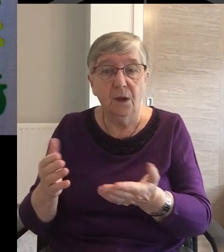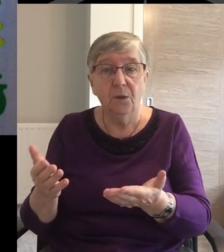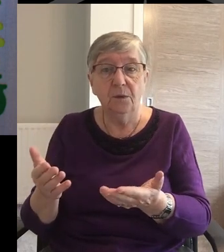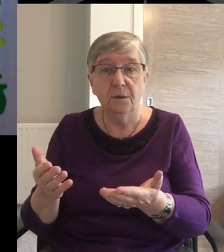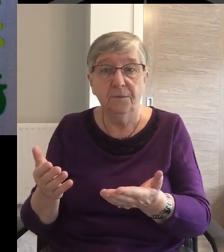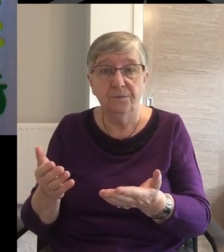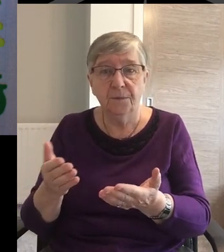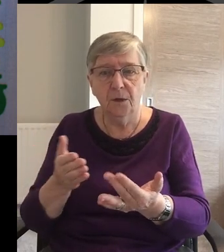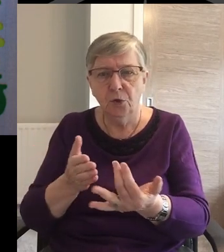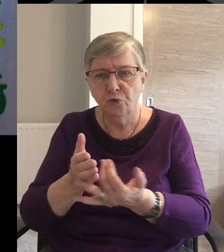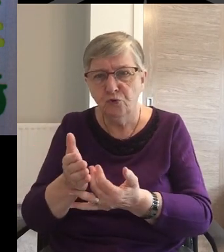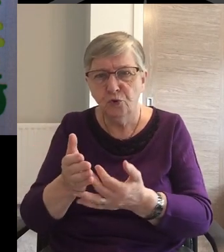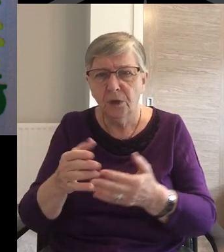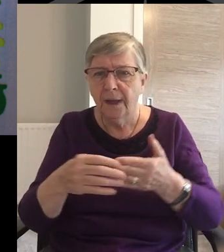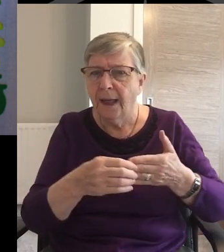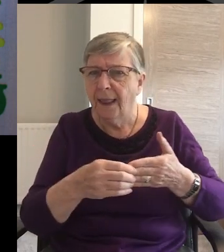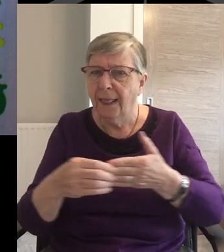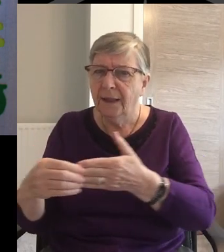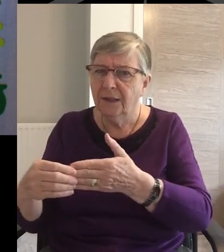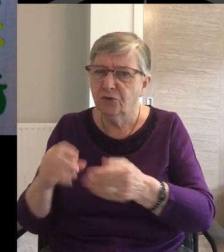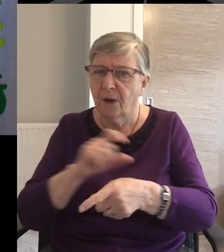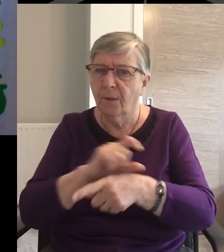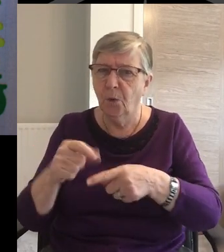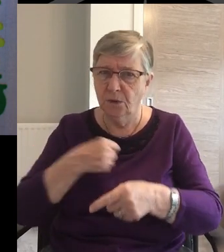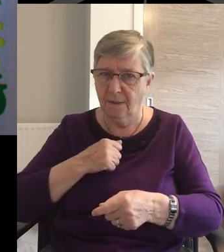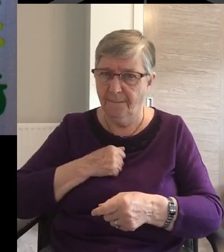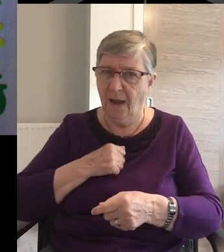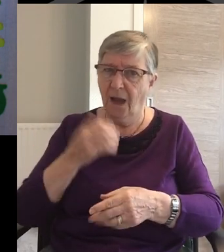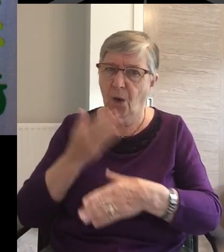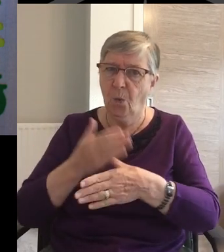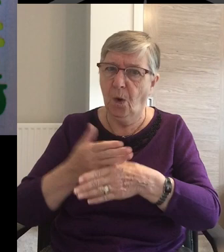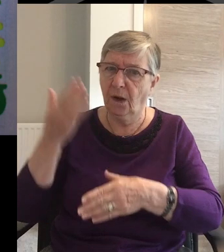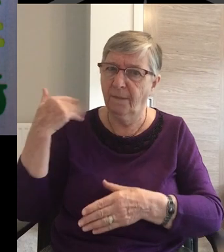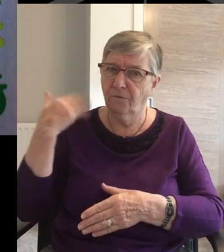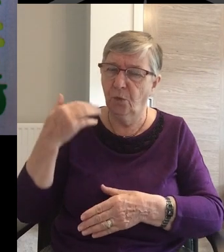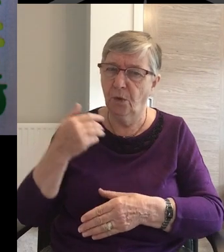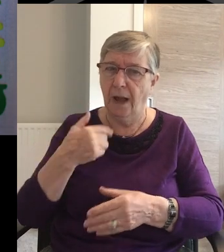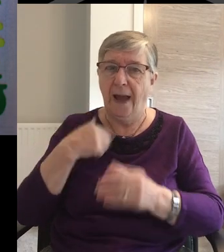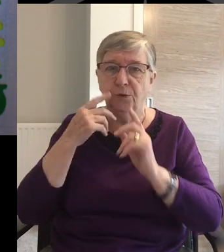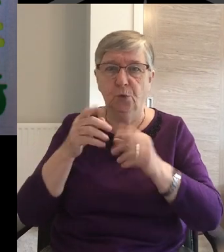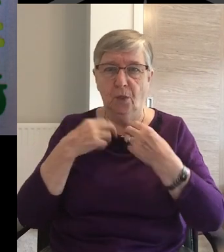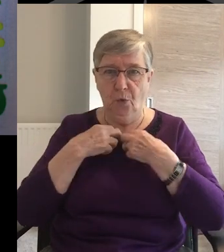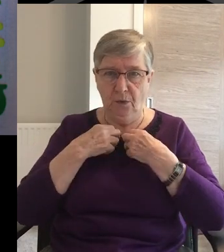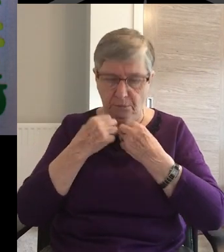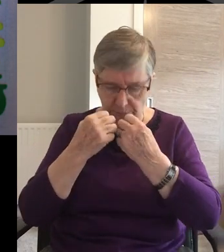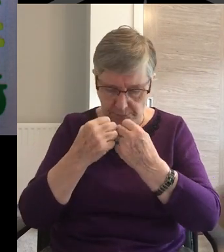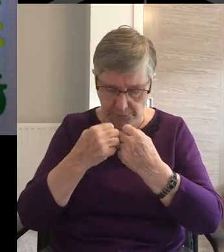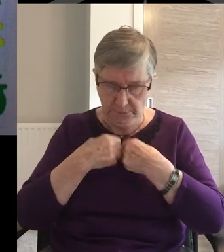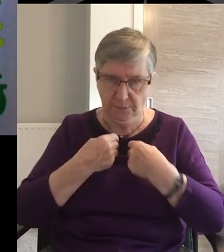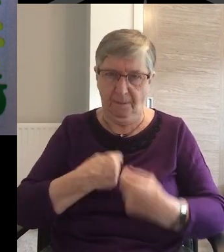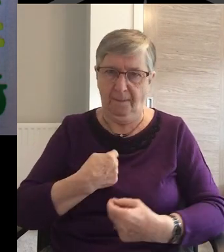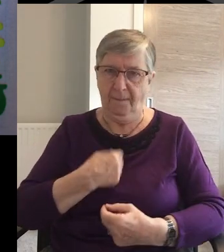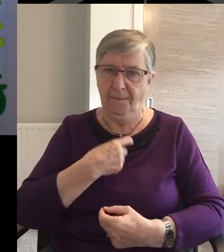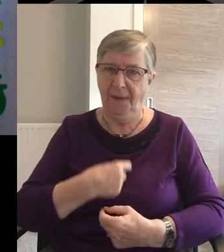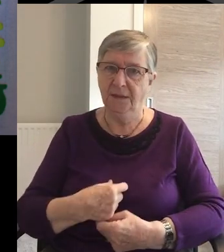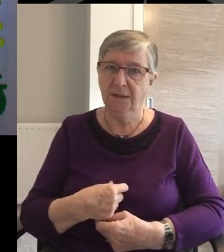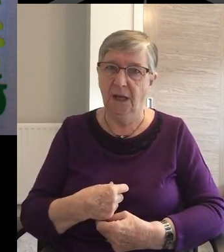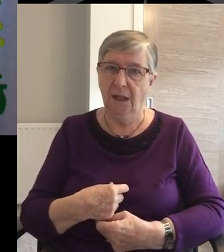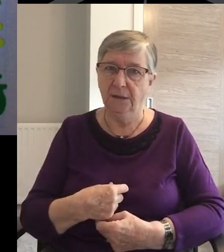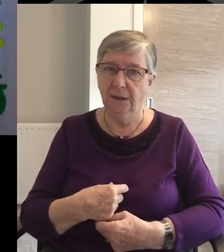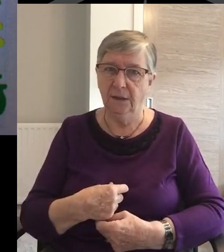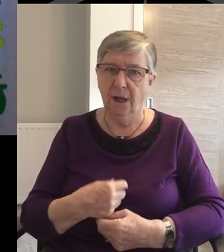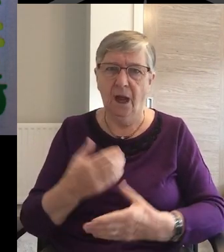During a leadership course for work We had to look at our personalities How we worked our roles in a team